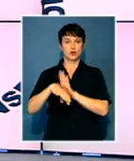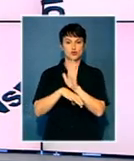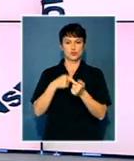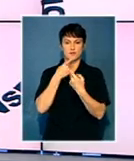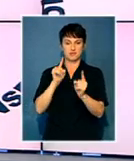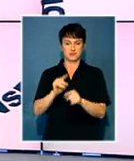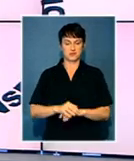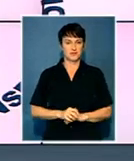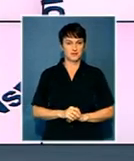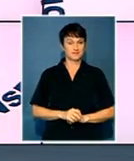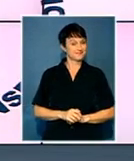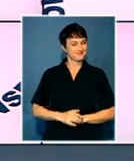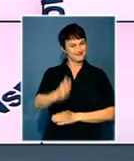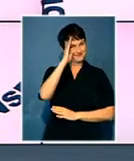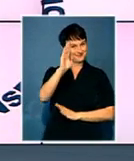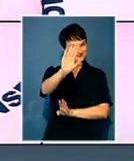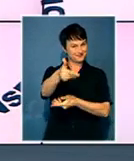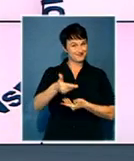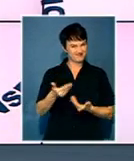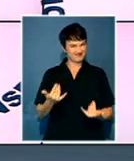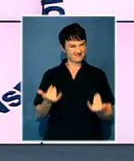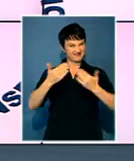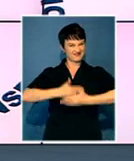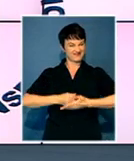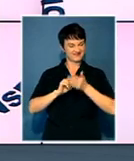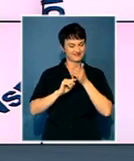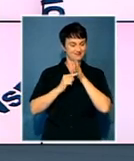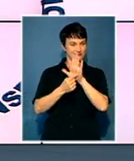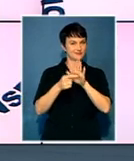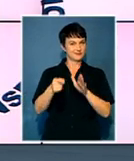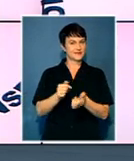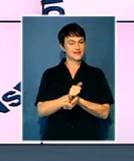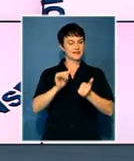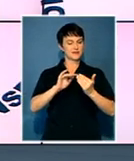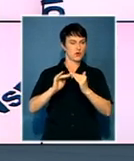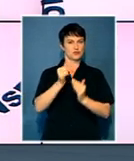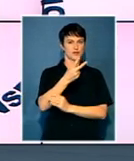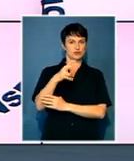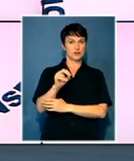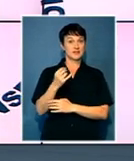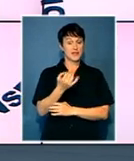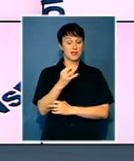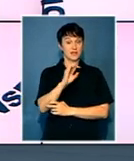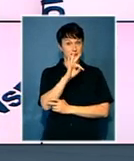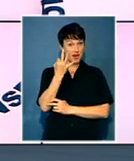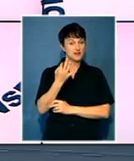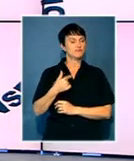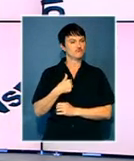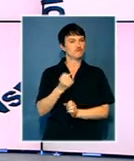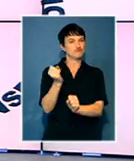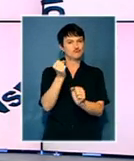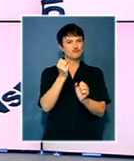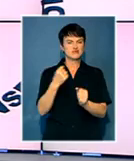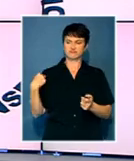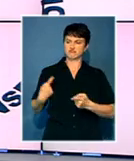Well, good evening and hello. Welcome to yet another edition of Democracy 20. In the next 30 minutes or so, we'll be celebrating the benefits